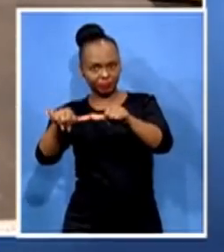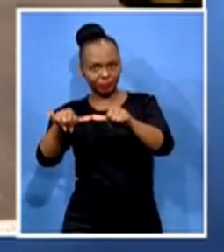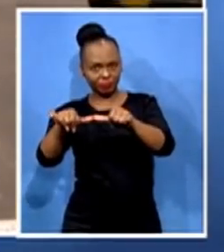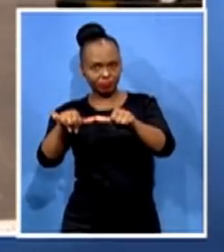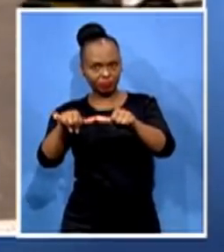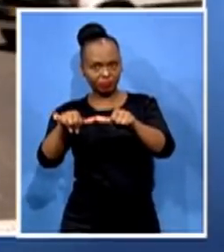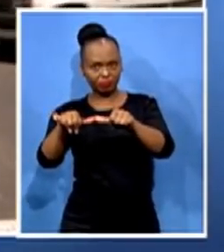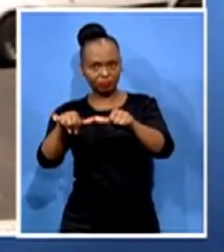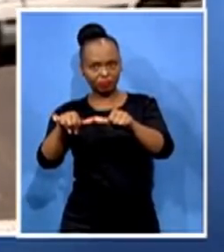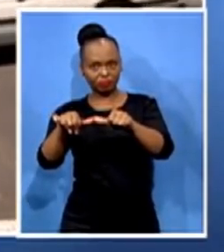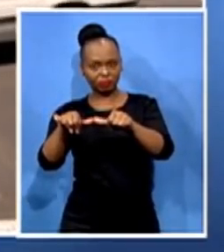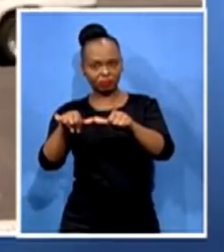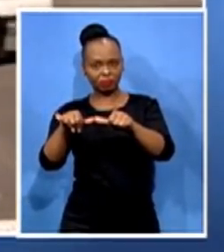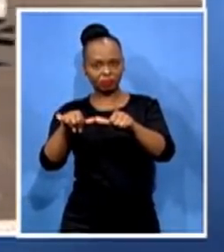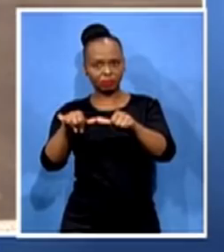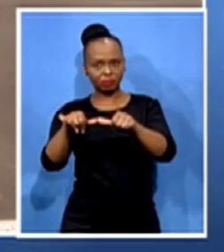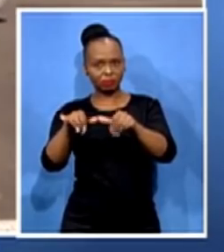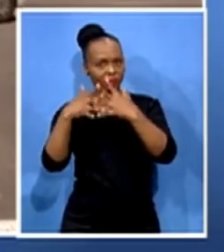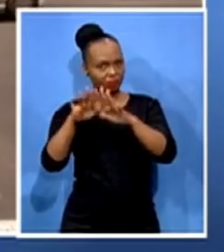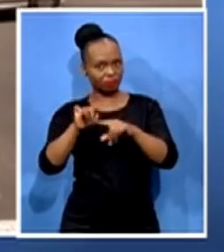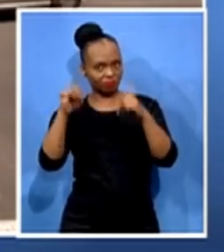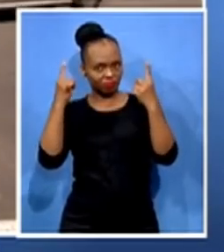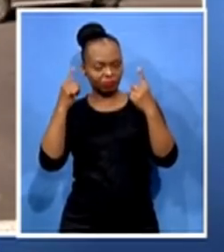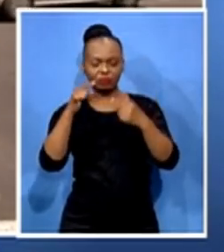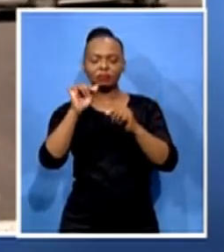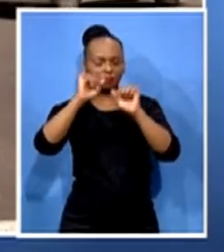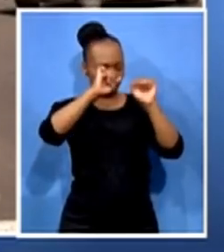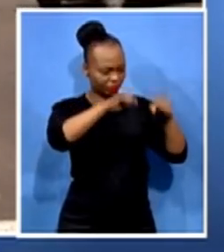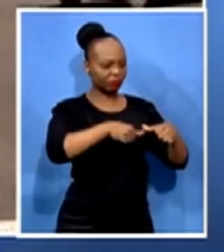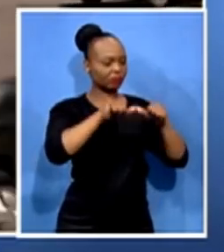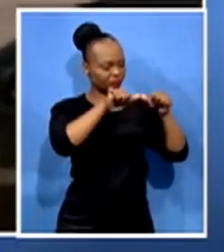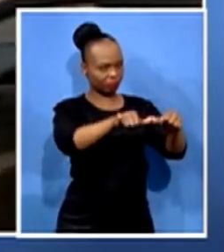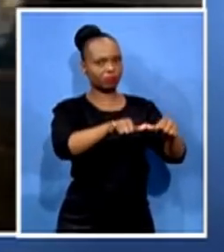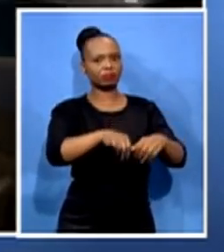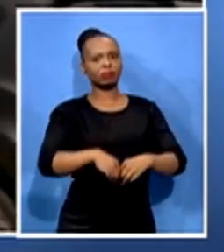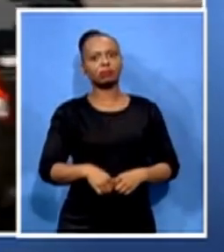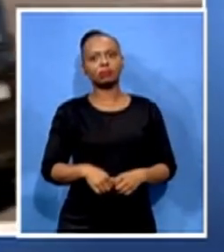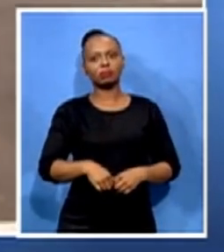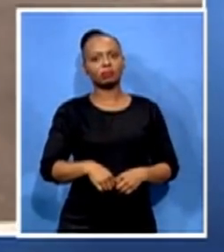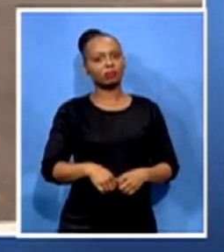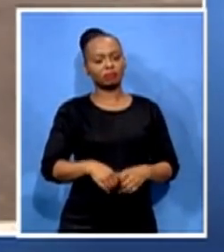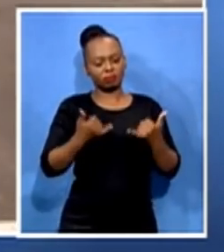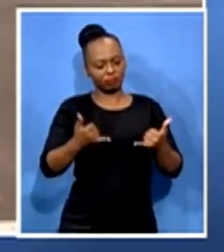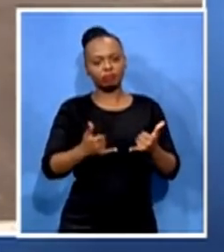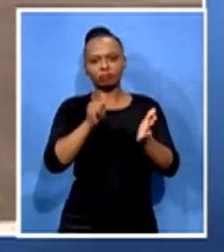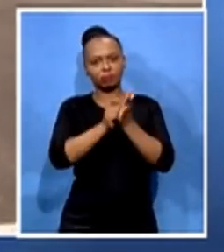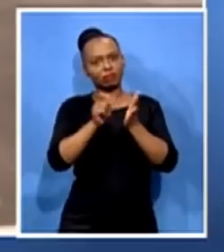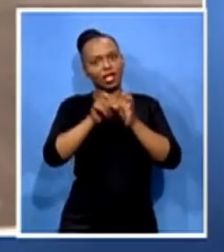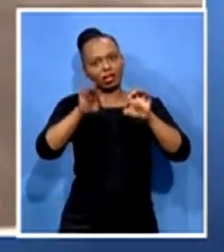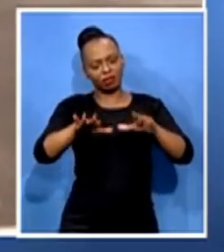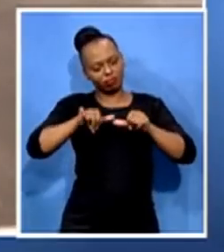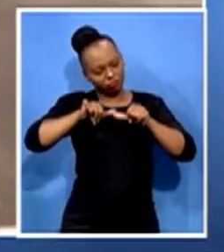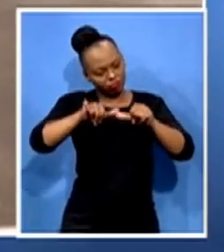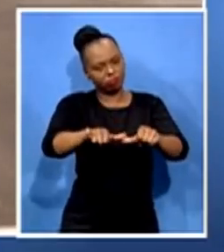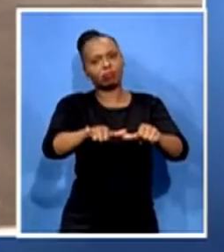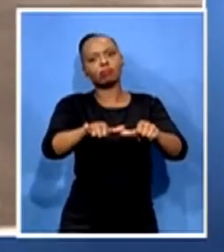Yes. All right. No, not at this stage. The matric exams are indeed continuing. And when asked